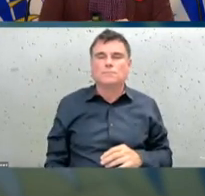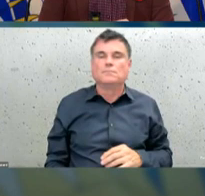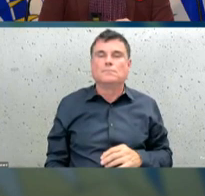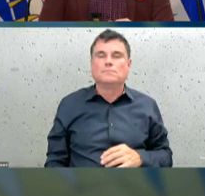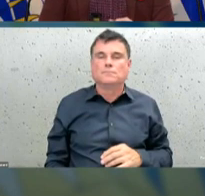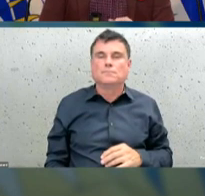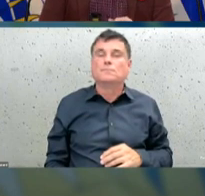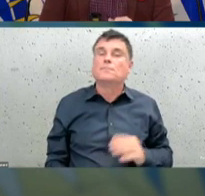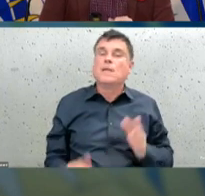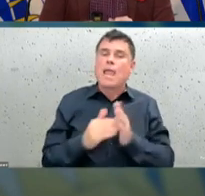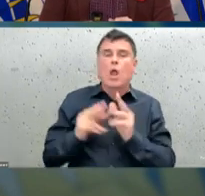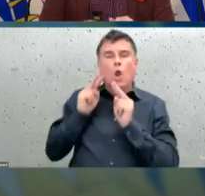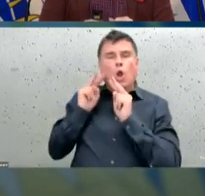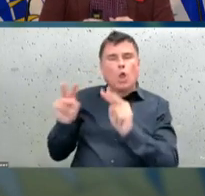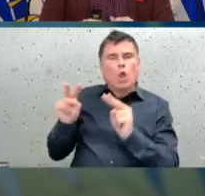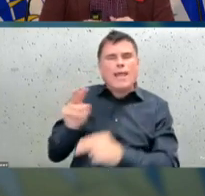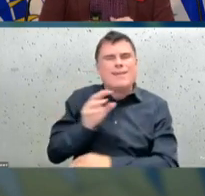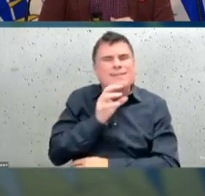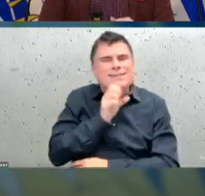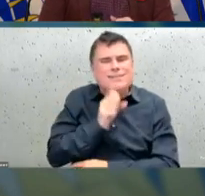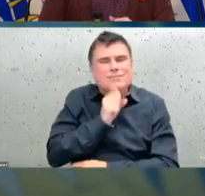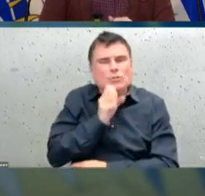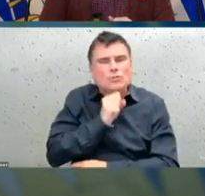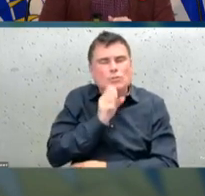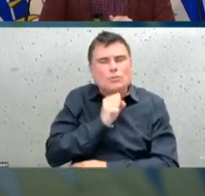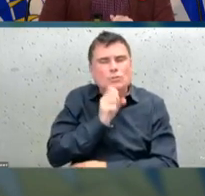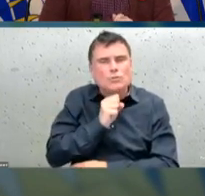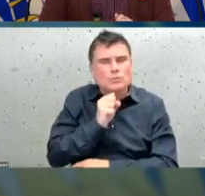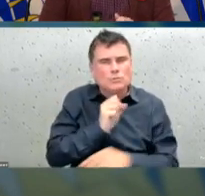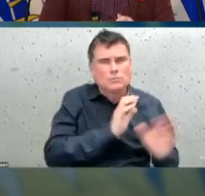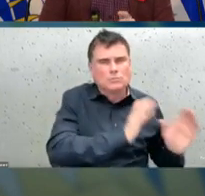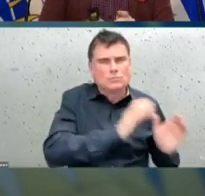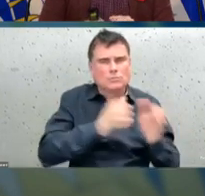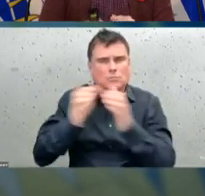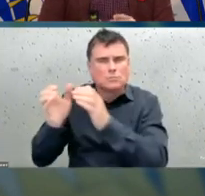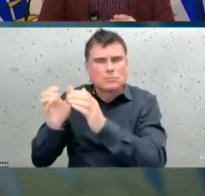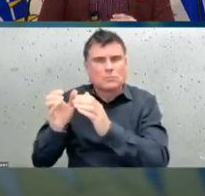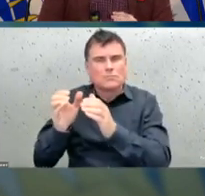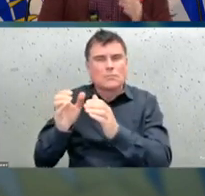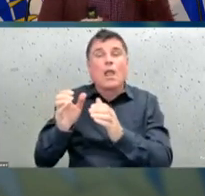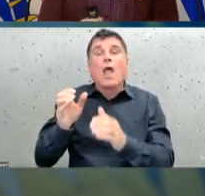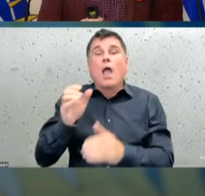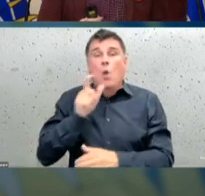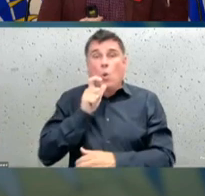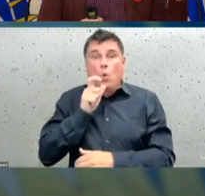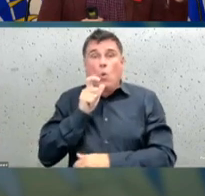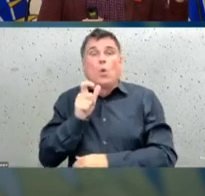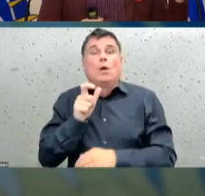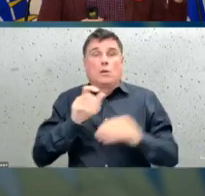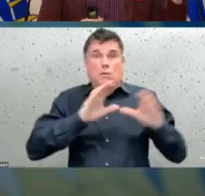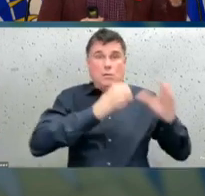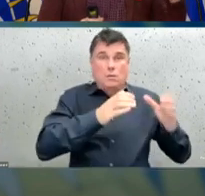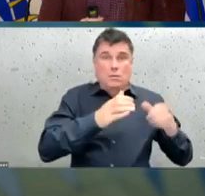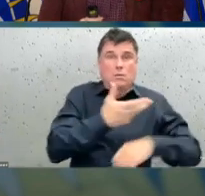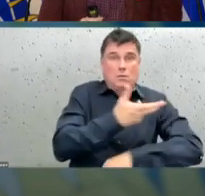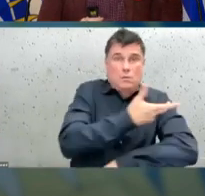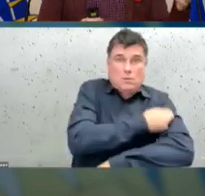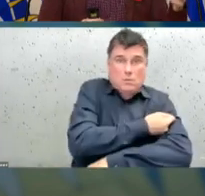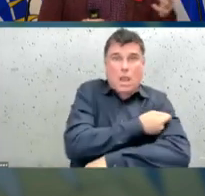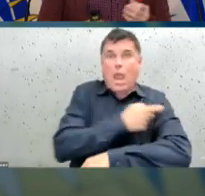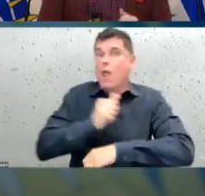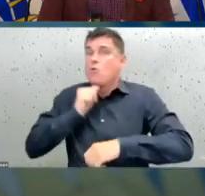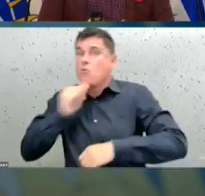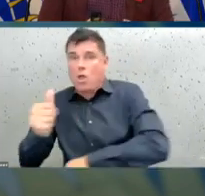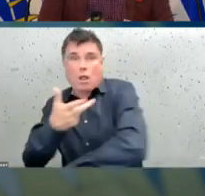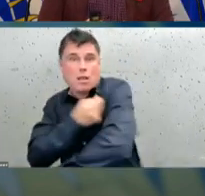out by vaccination or not vaccinated, it really is a predominantly unvaccinated population where we're